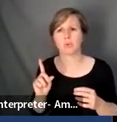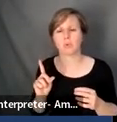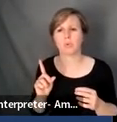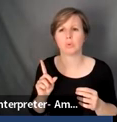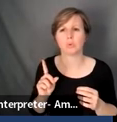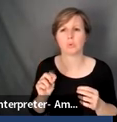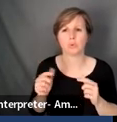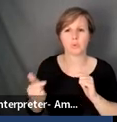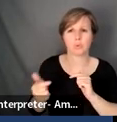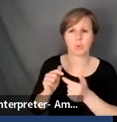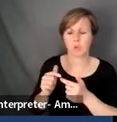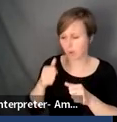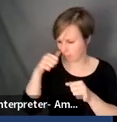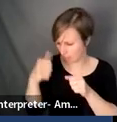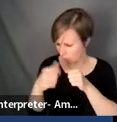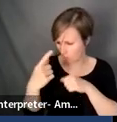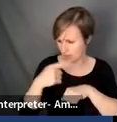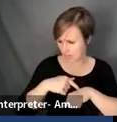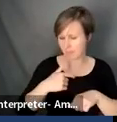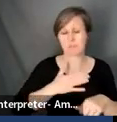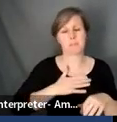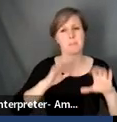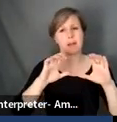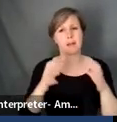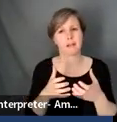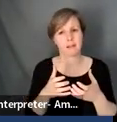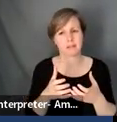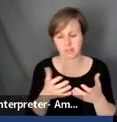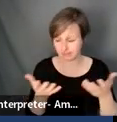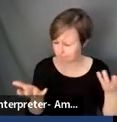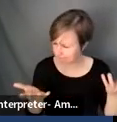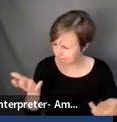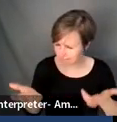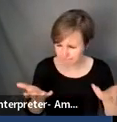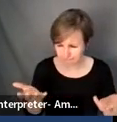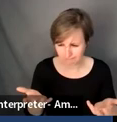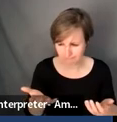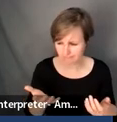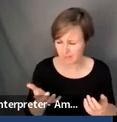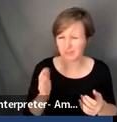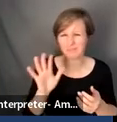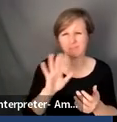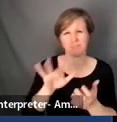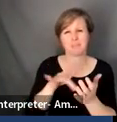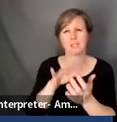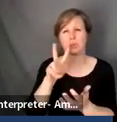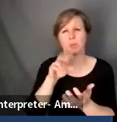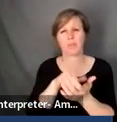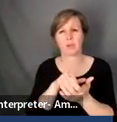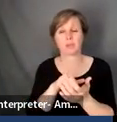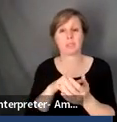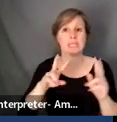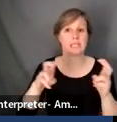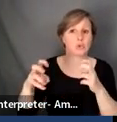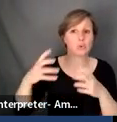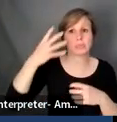I remember once, um, teaching a class. It was, I don't know, mid 2000, where issues of immigration